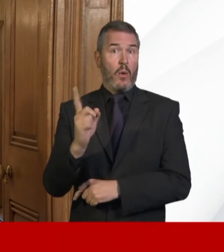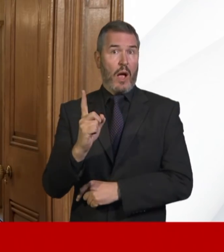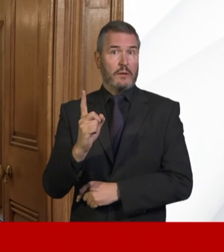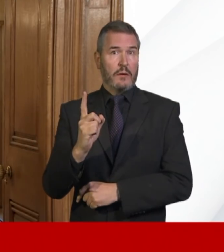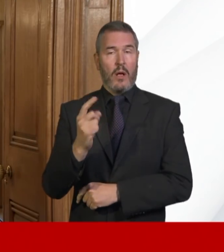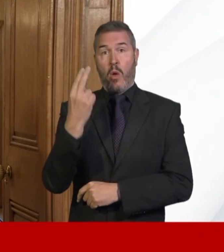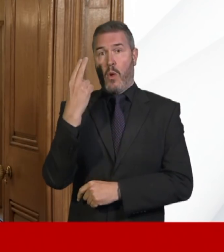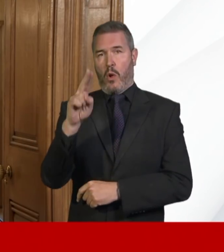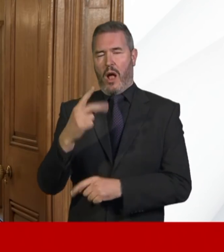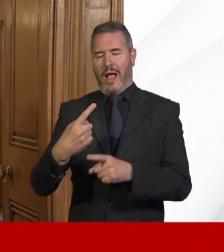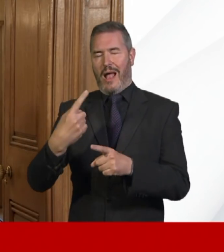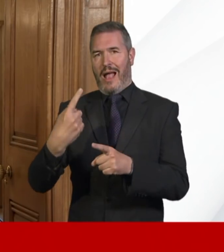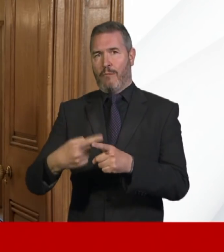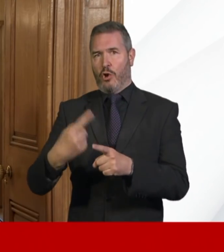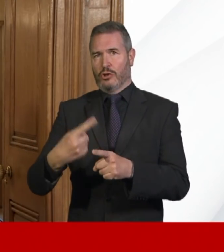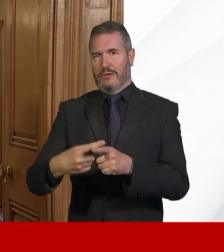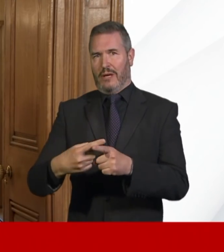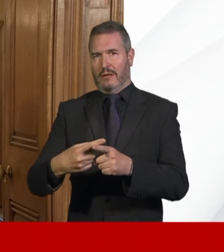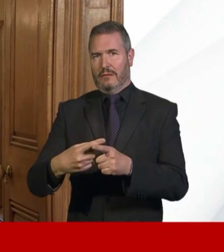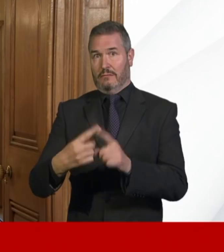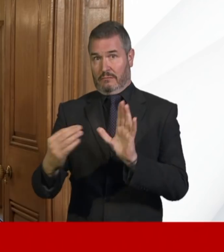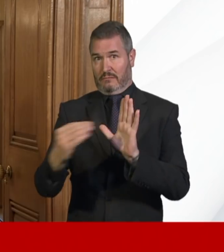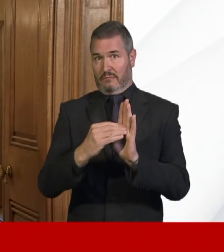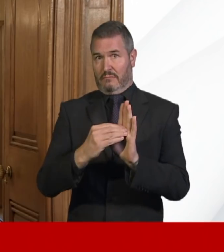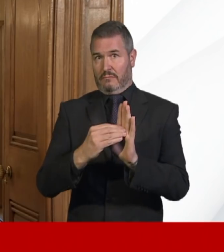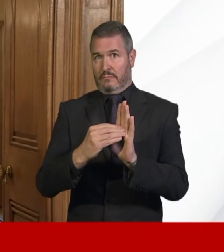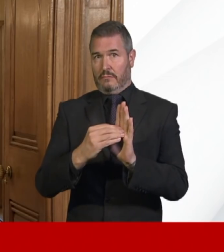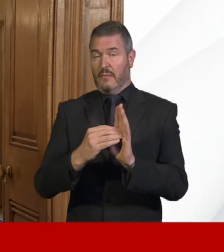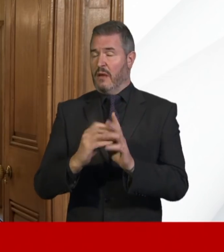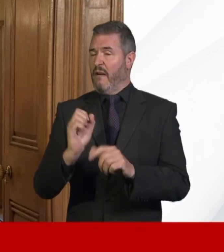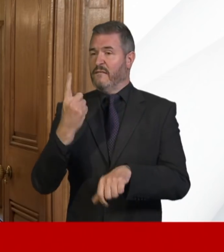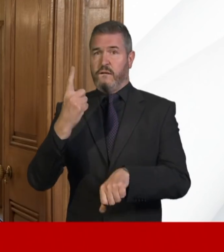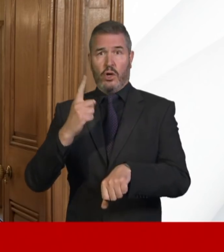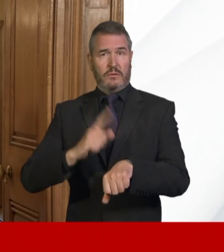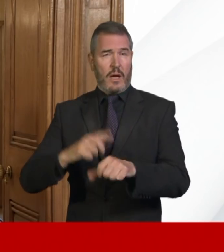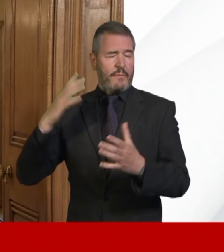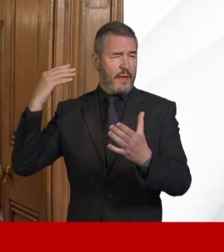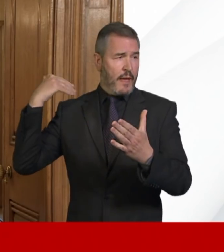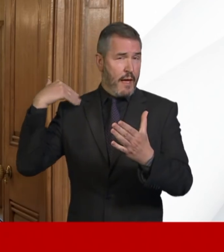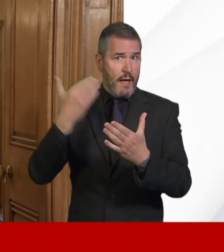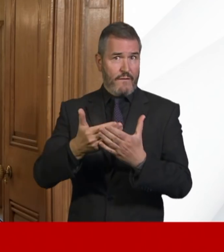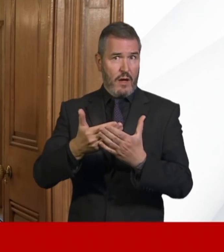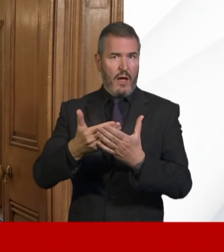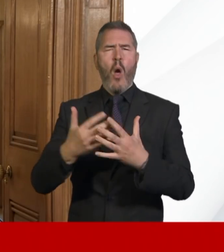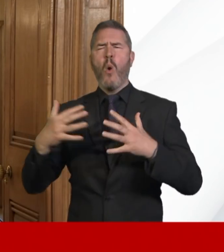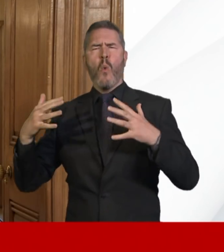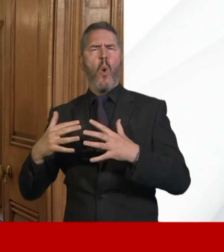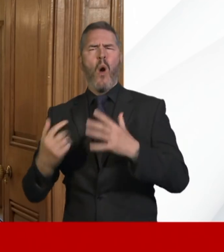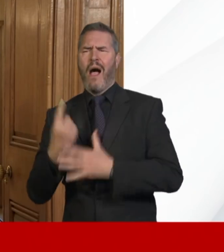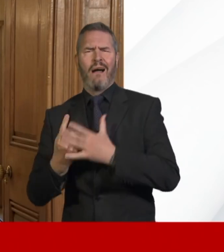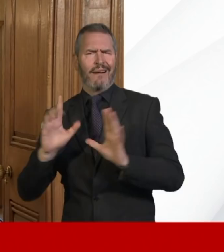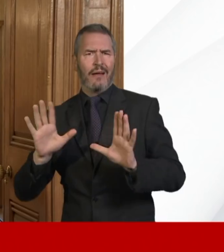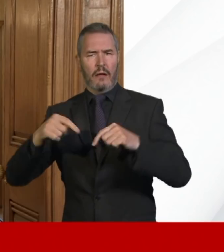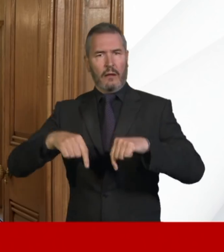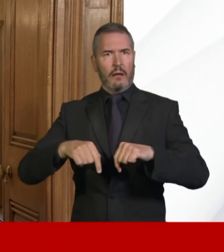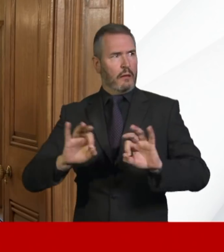an emergency footing. This is an unprecedented step in peacetime. We haven't done